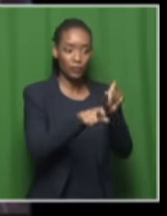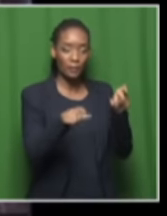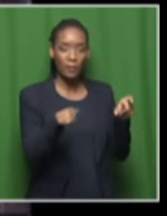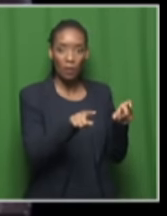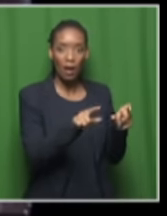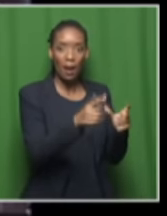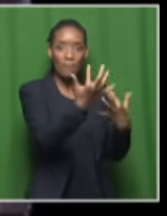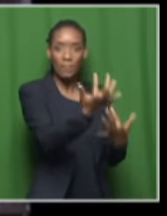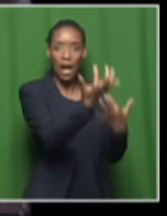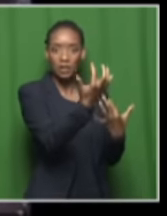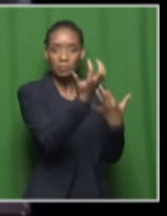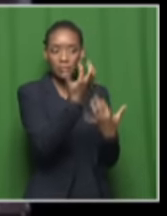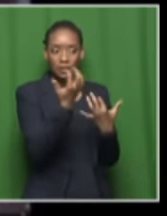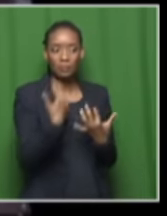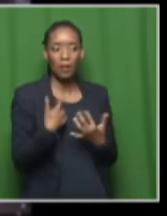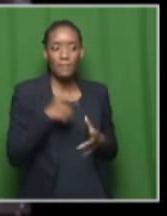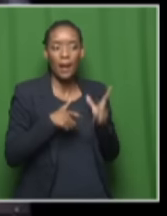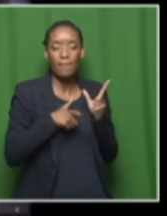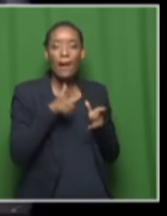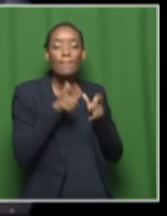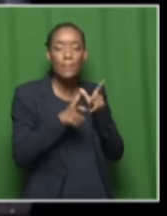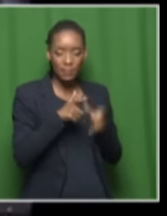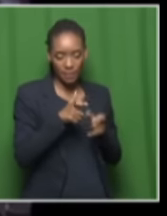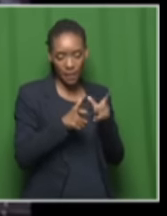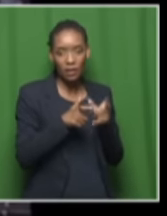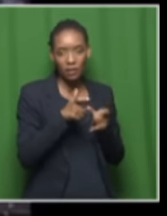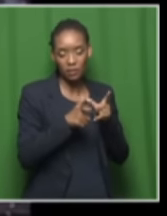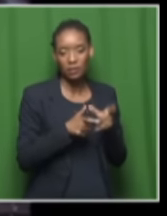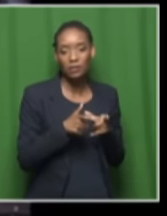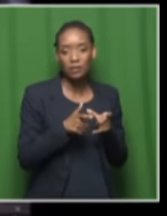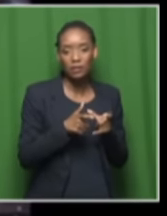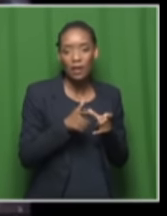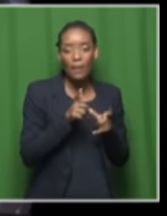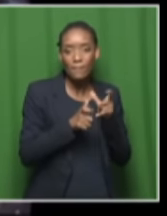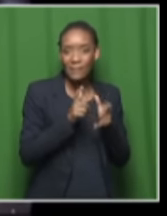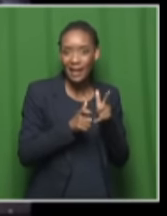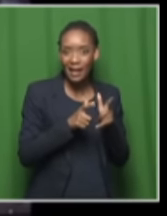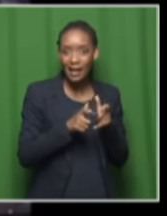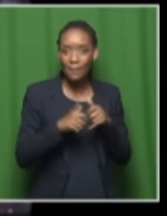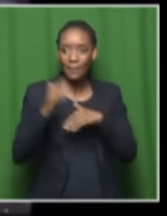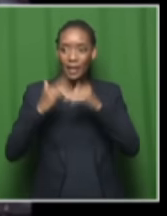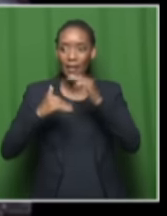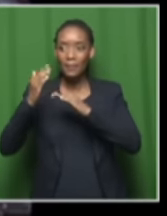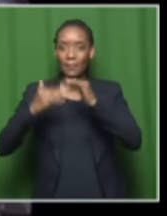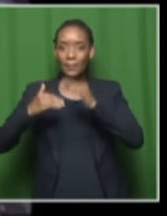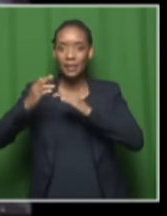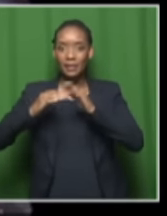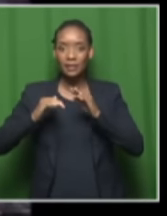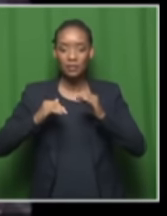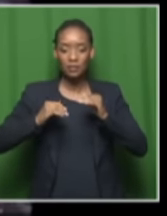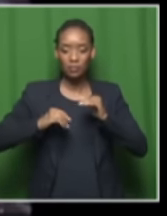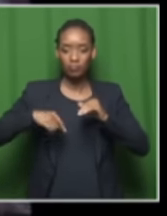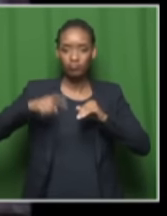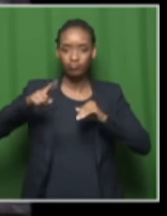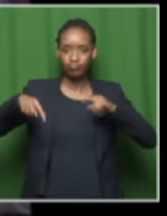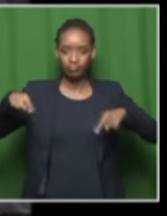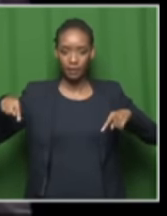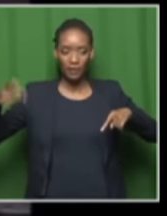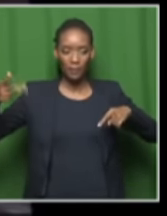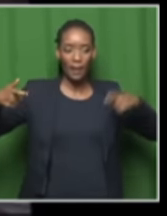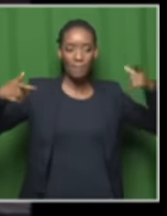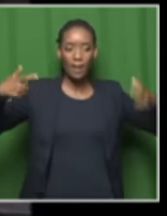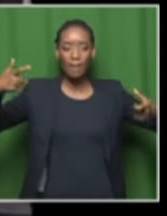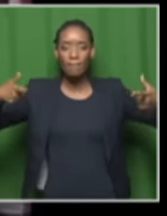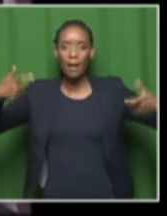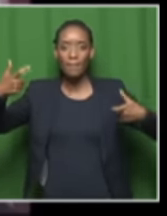the shell house and five shots were fired from various buildings surrounding shallows well